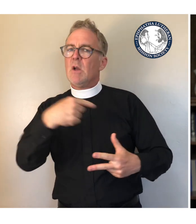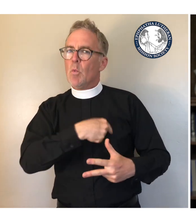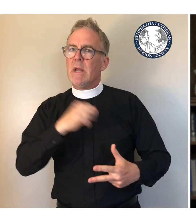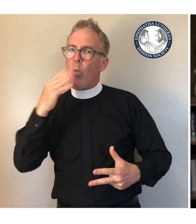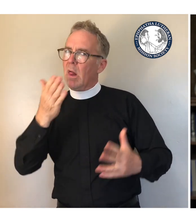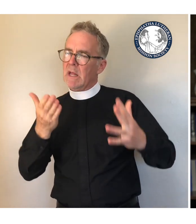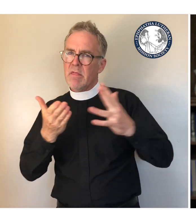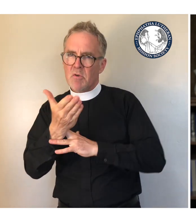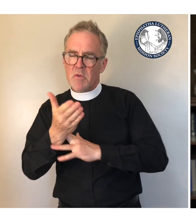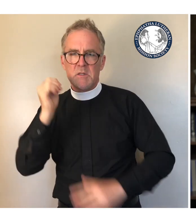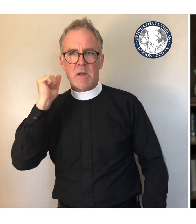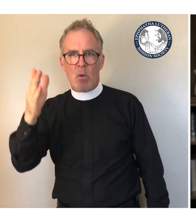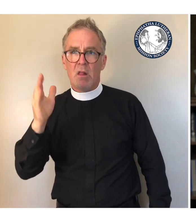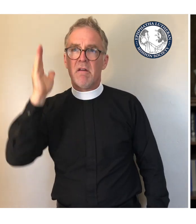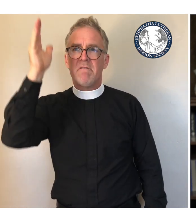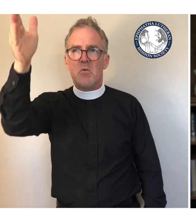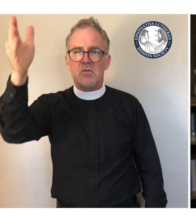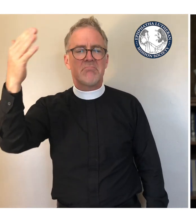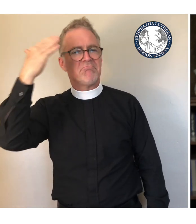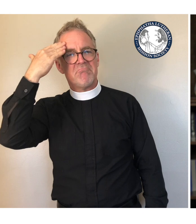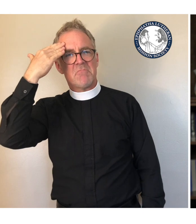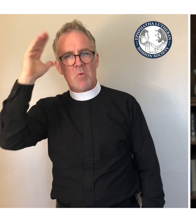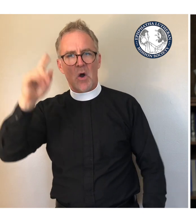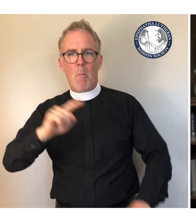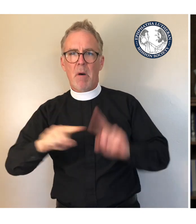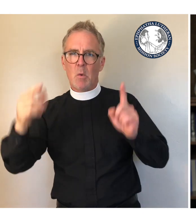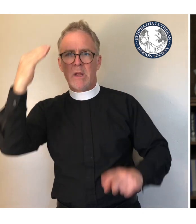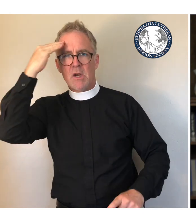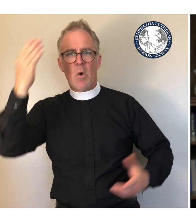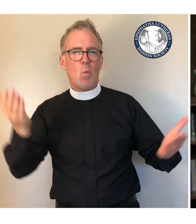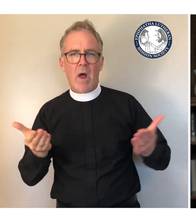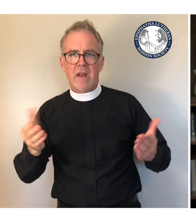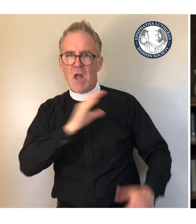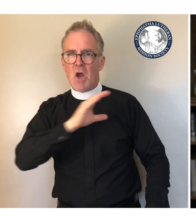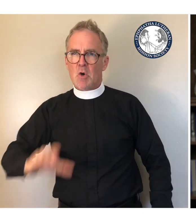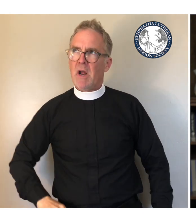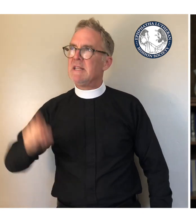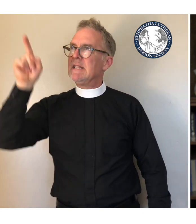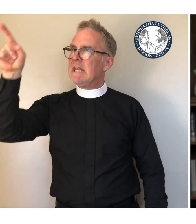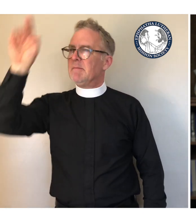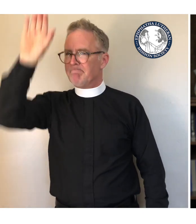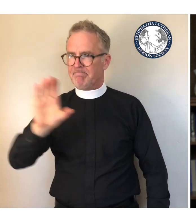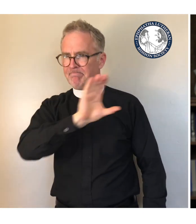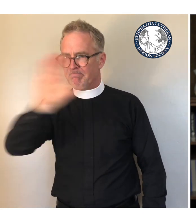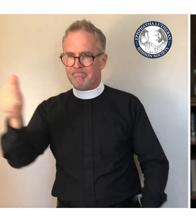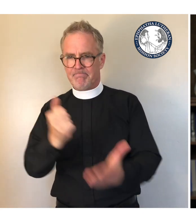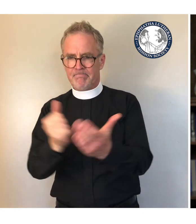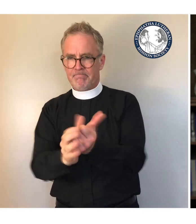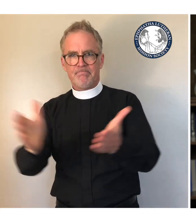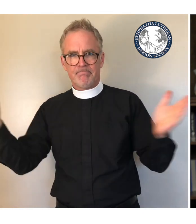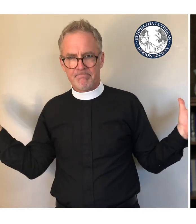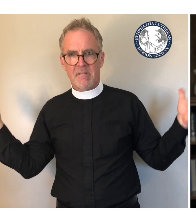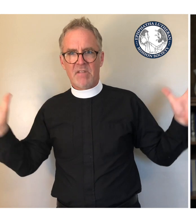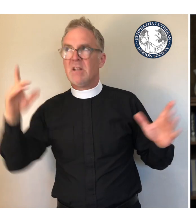We don't quite know what's on the other side, but we know Christ has been through every cross. He's walking beside us